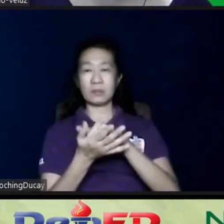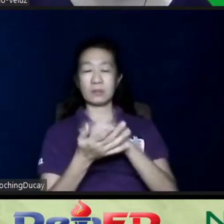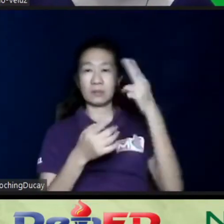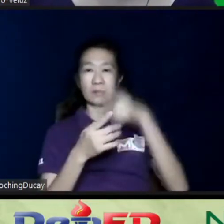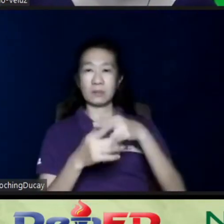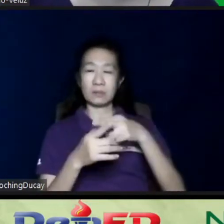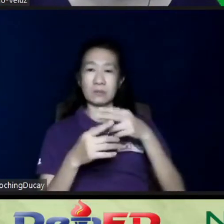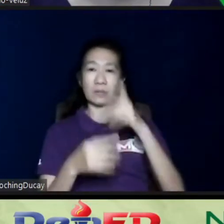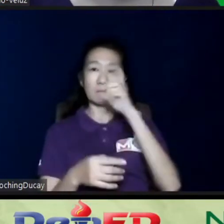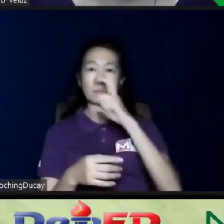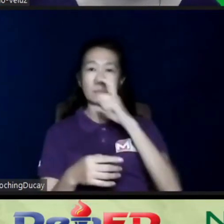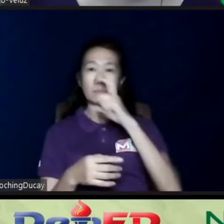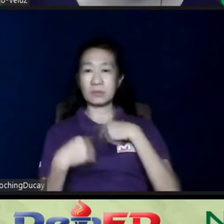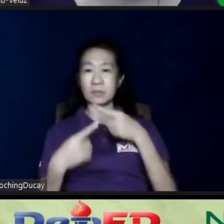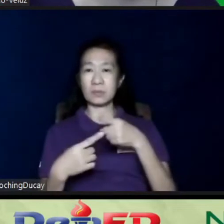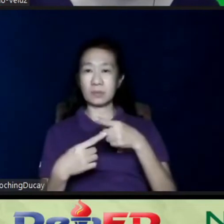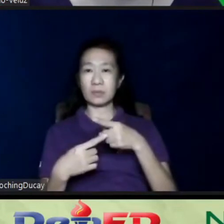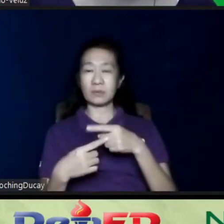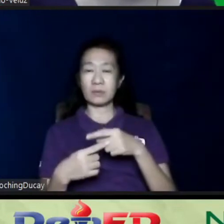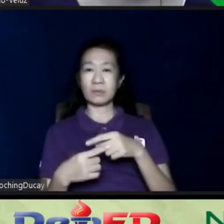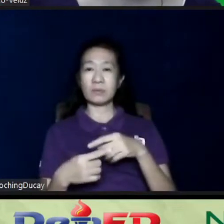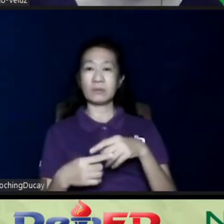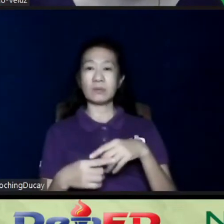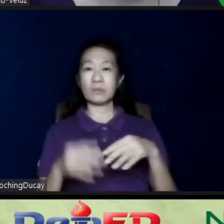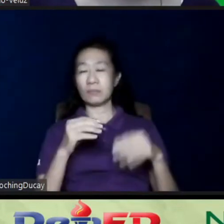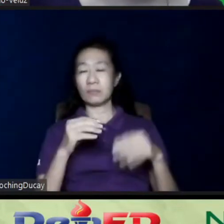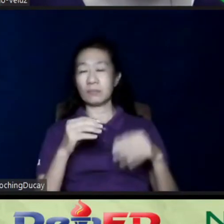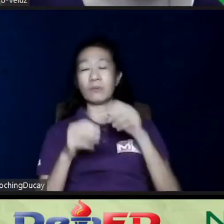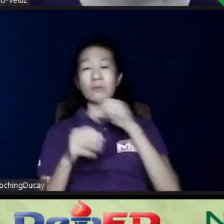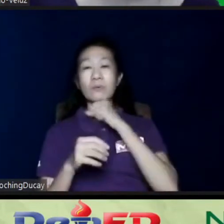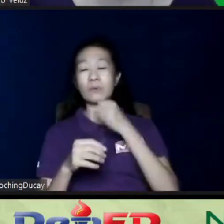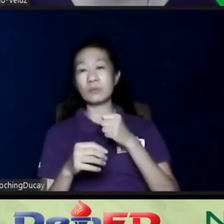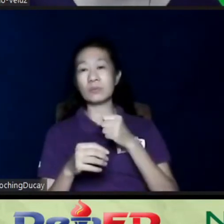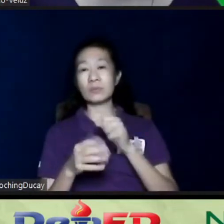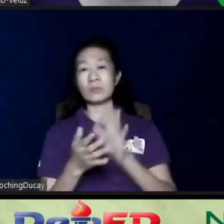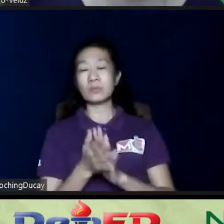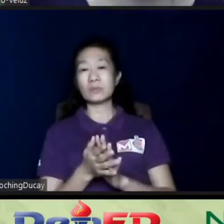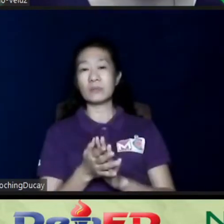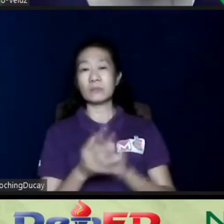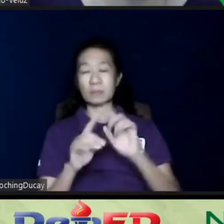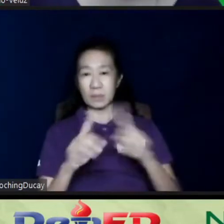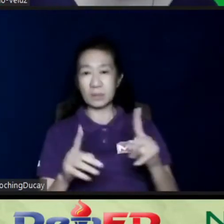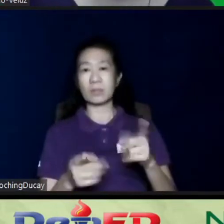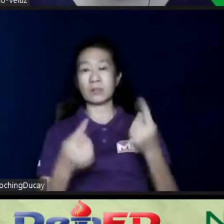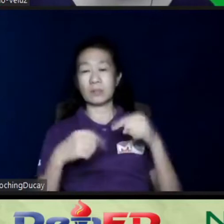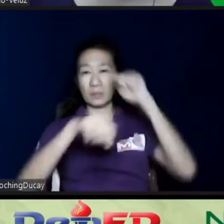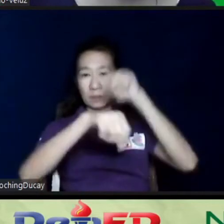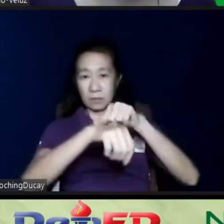point, there are still some students who are beyond 25 years old in the school system. But there will come a time na